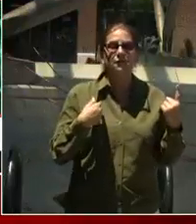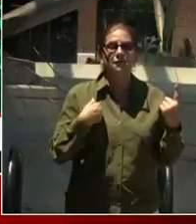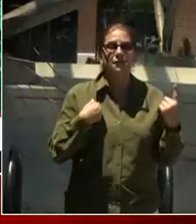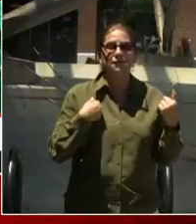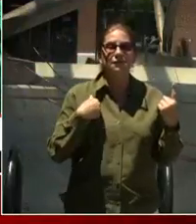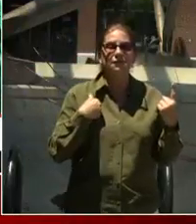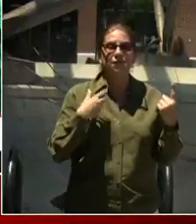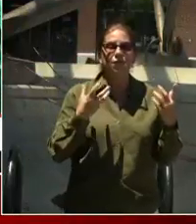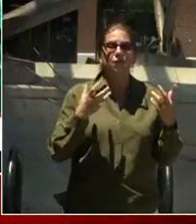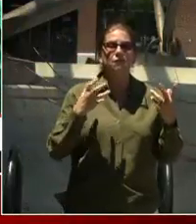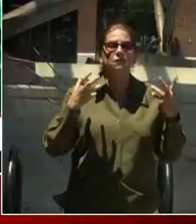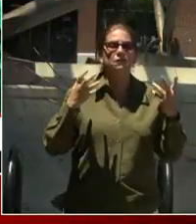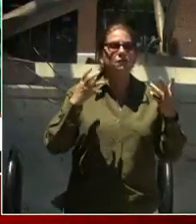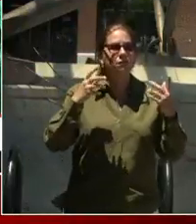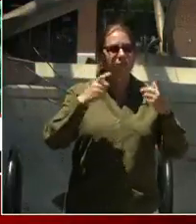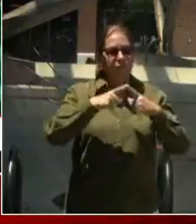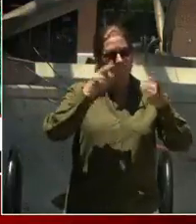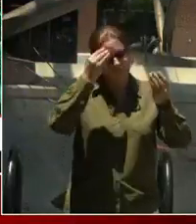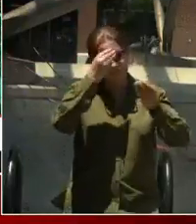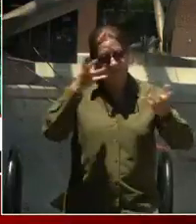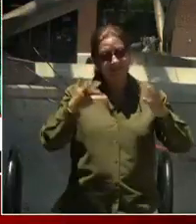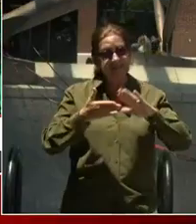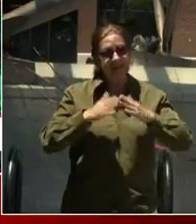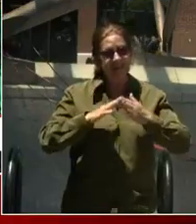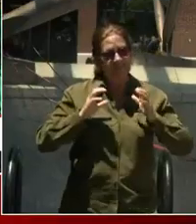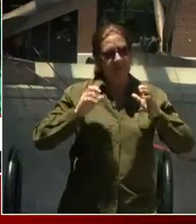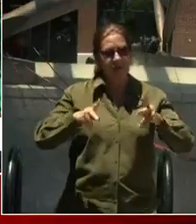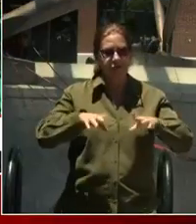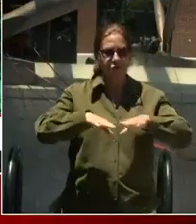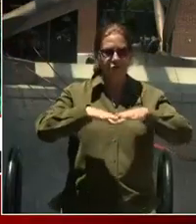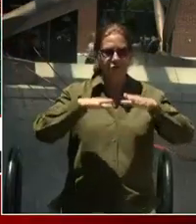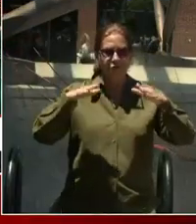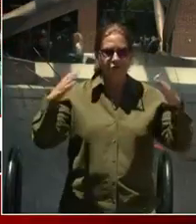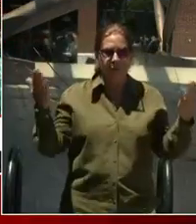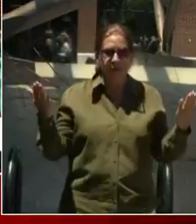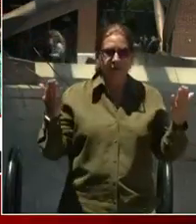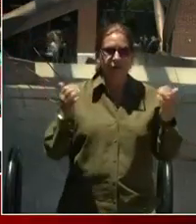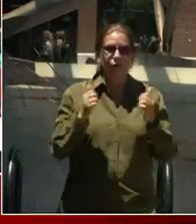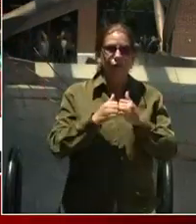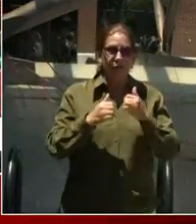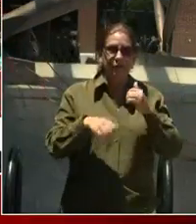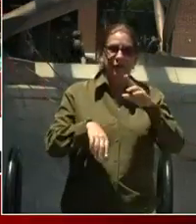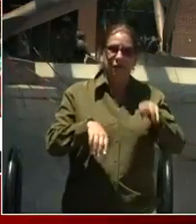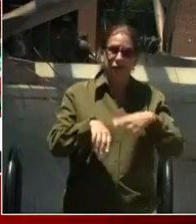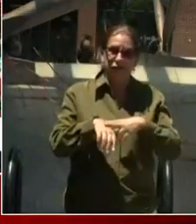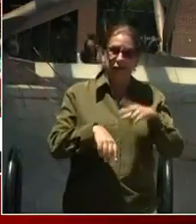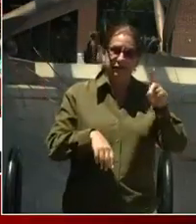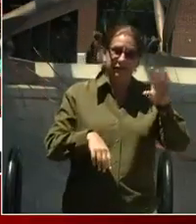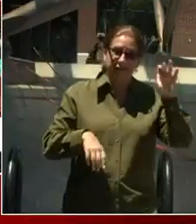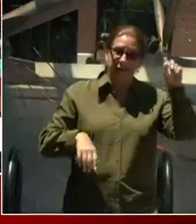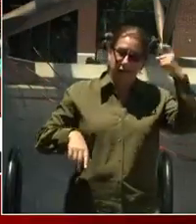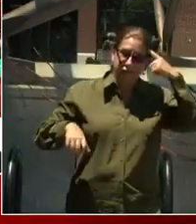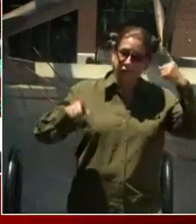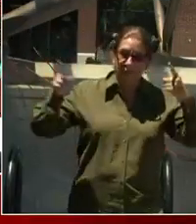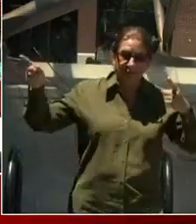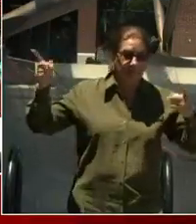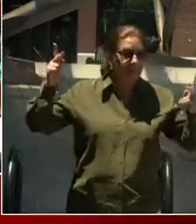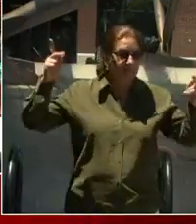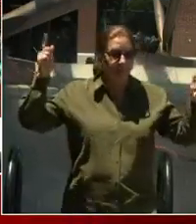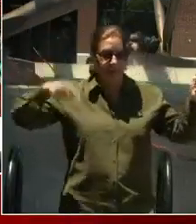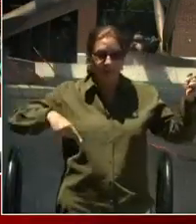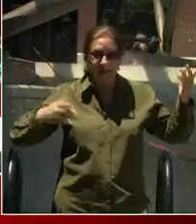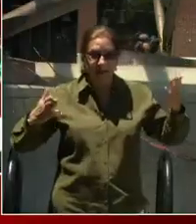And we want the world to know, of course, we're the nation's capital. Of course, they can come and see the White